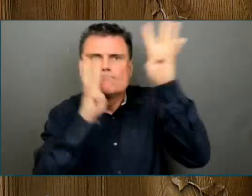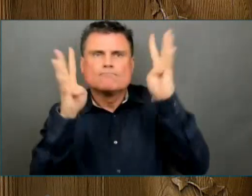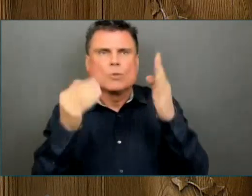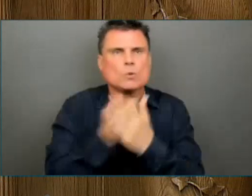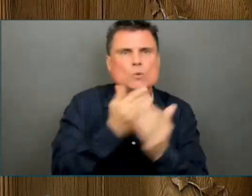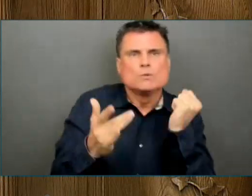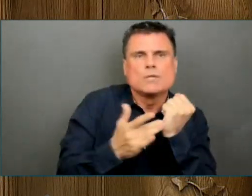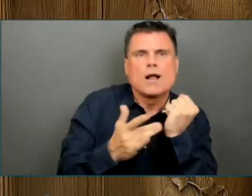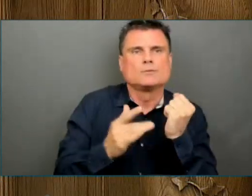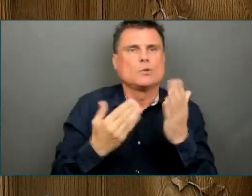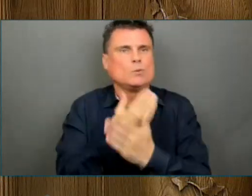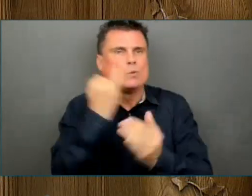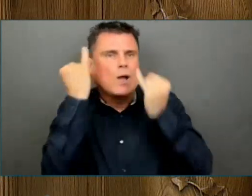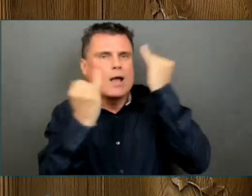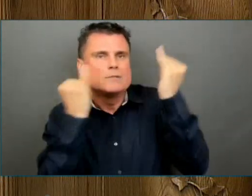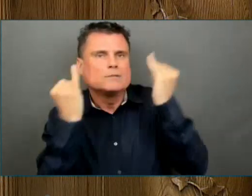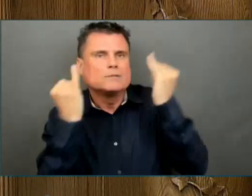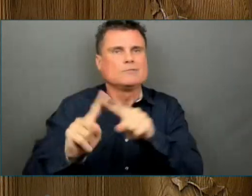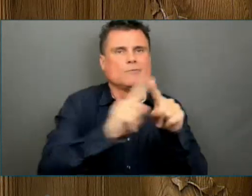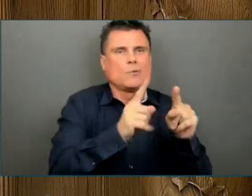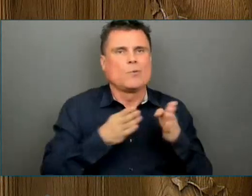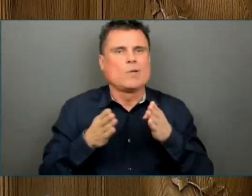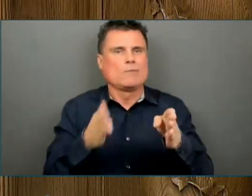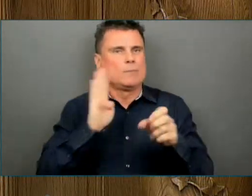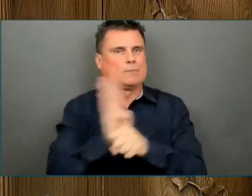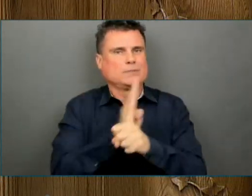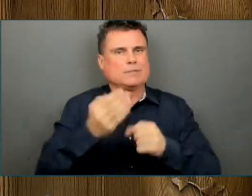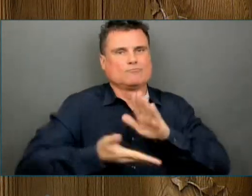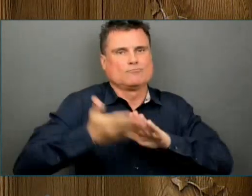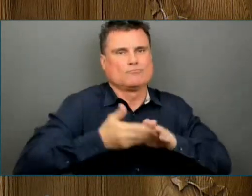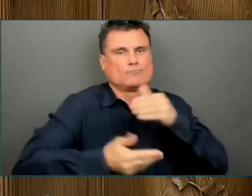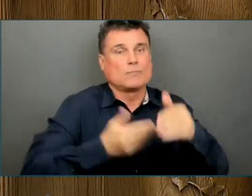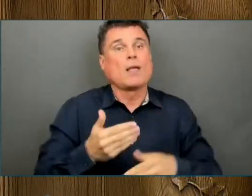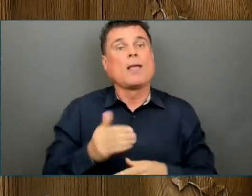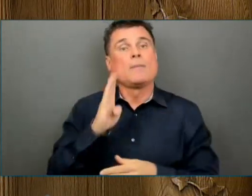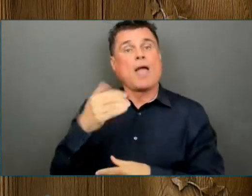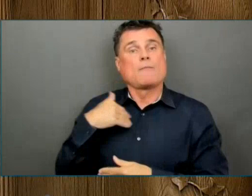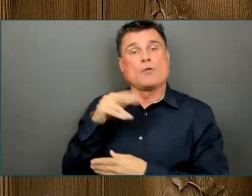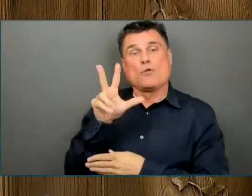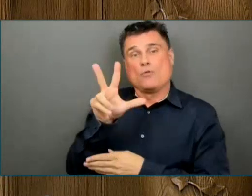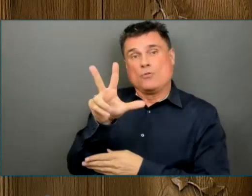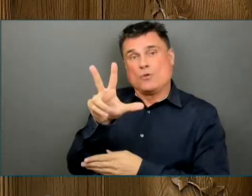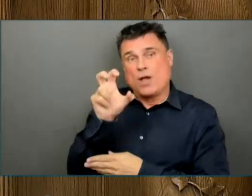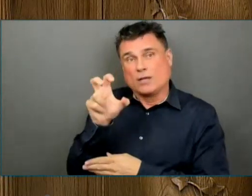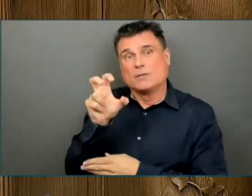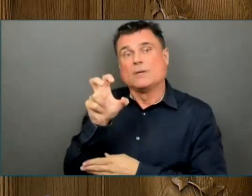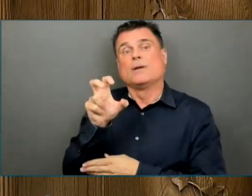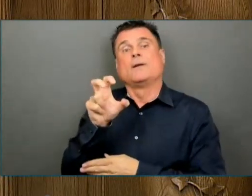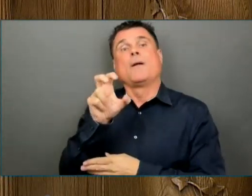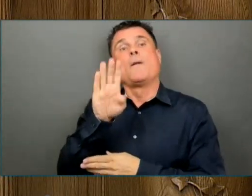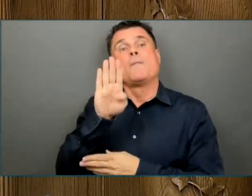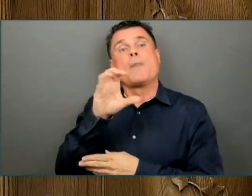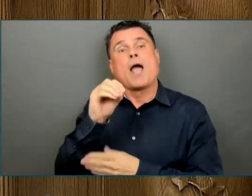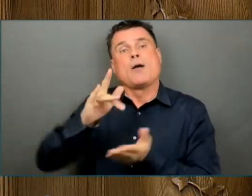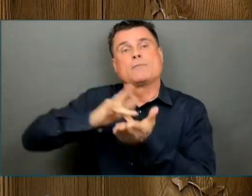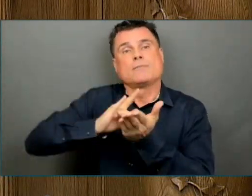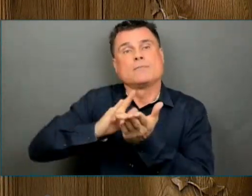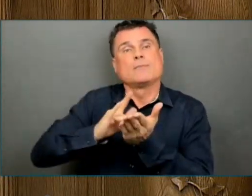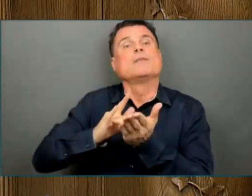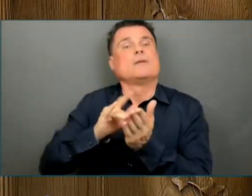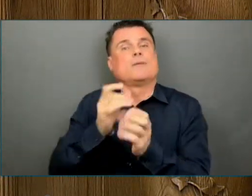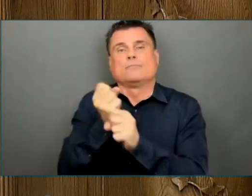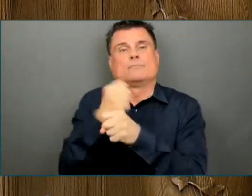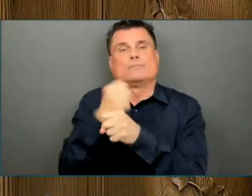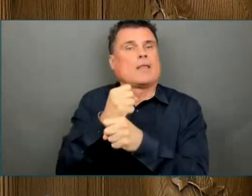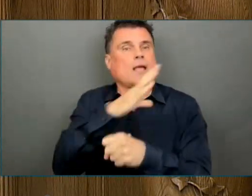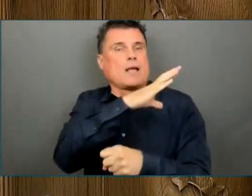300 biopharmaceutical, medical device, and bioproduct companies. COVID-19 has highlighted the enormous benefits